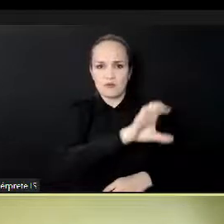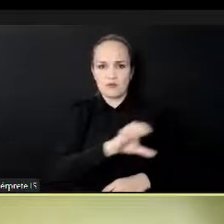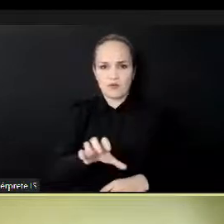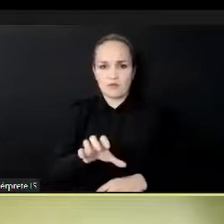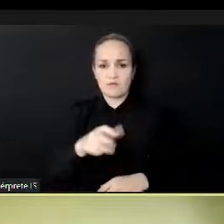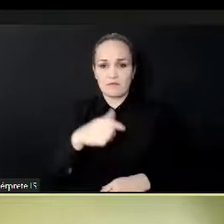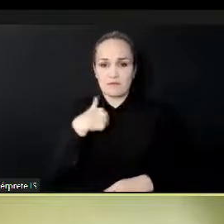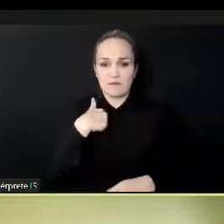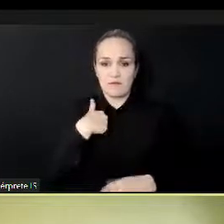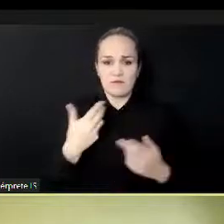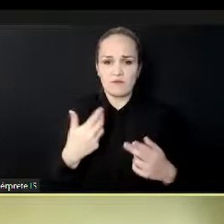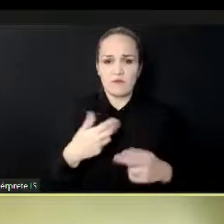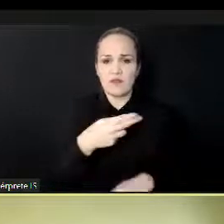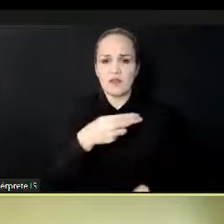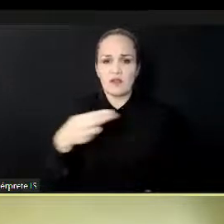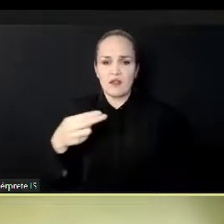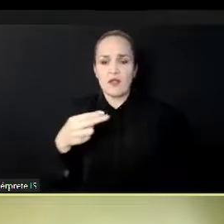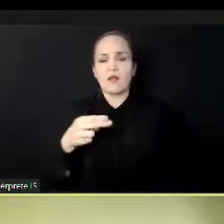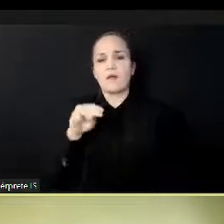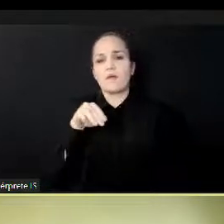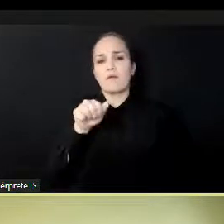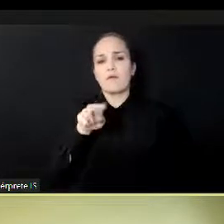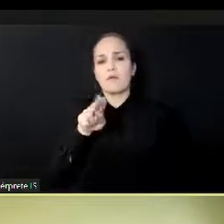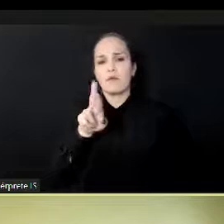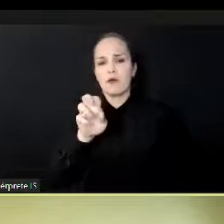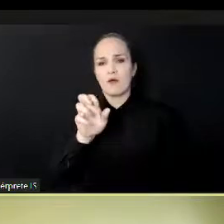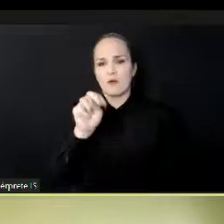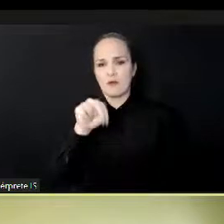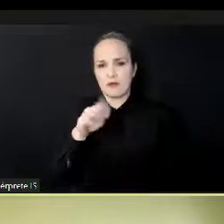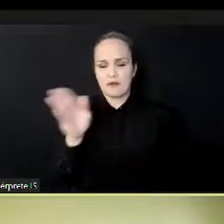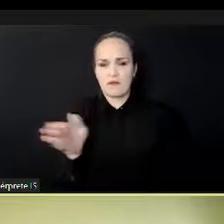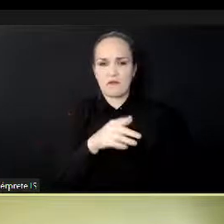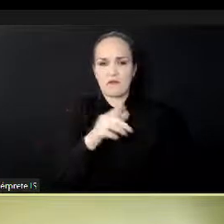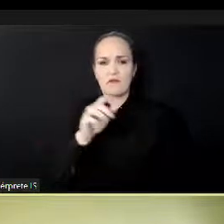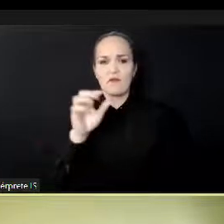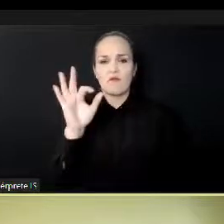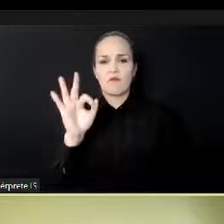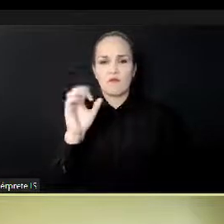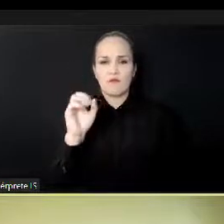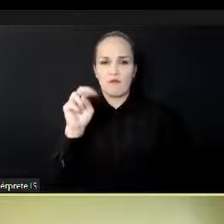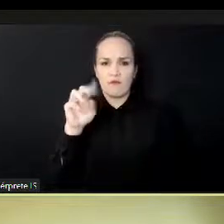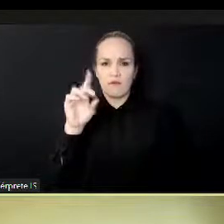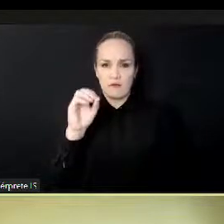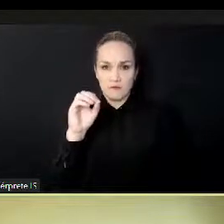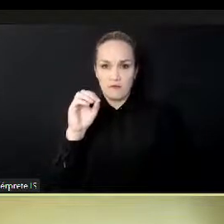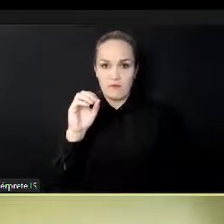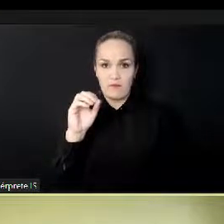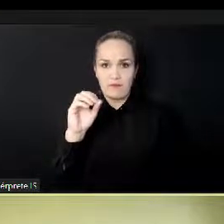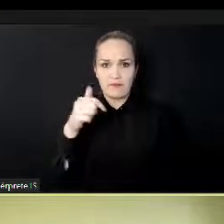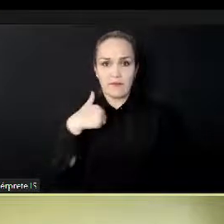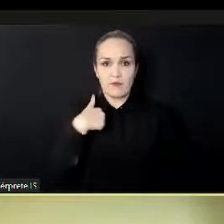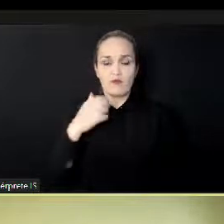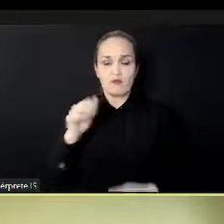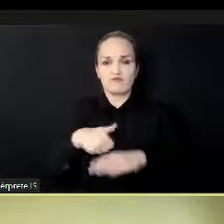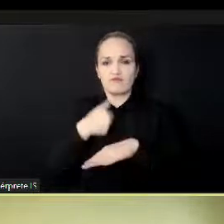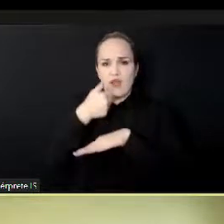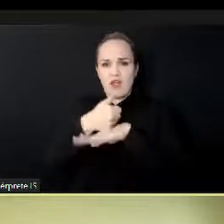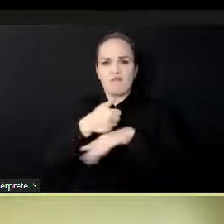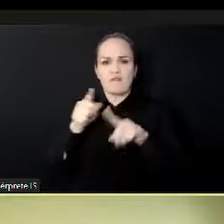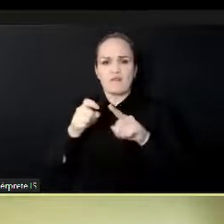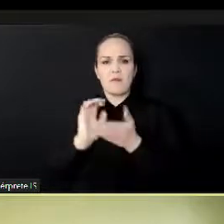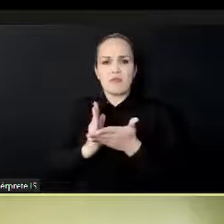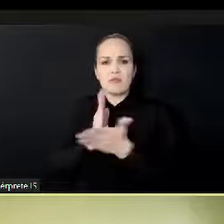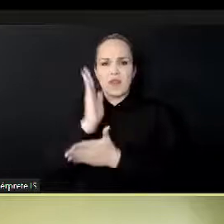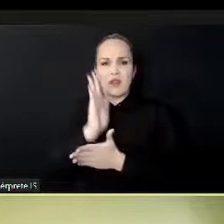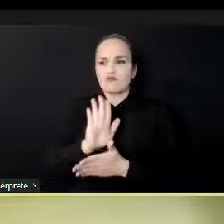portfolio. I'm the head of copyright and related rights, and we are glad to be here. ARIPO